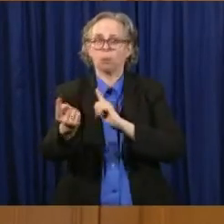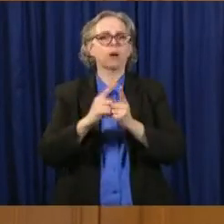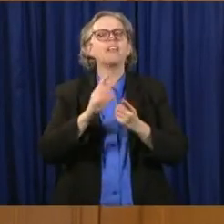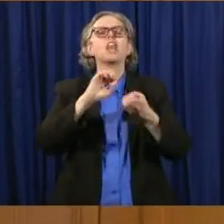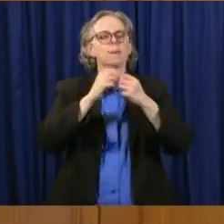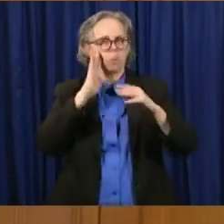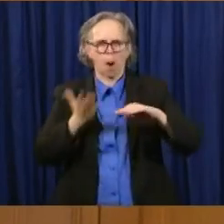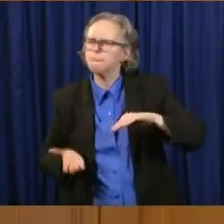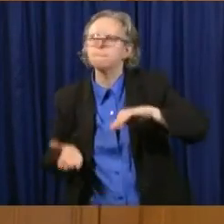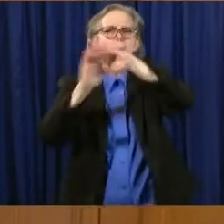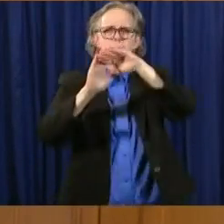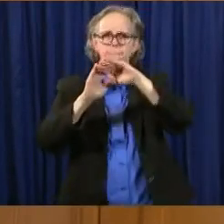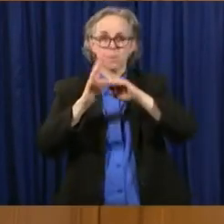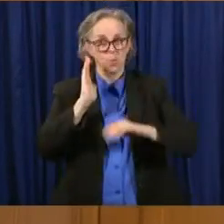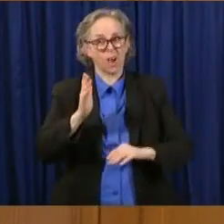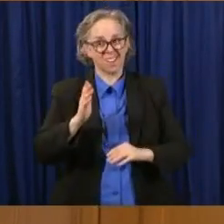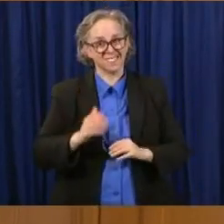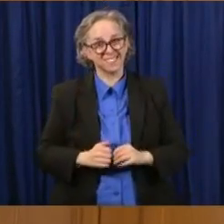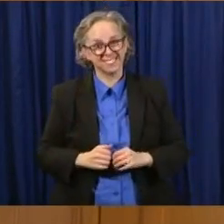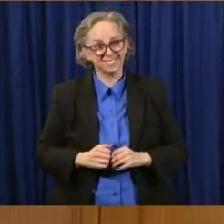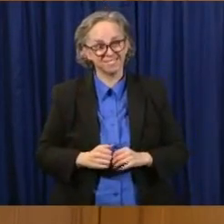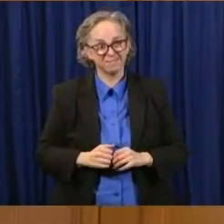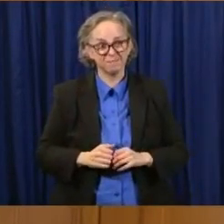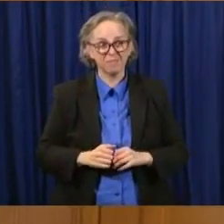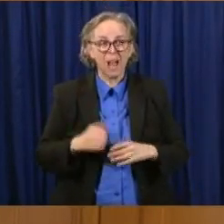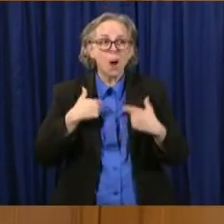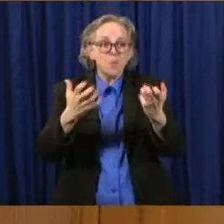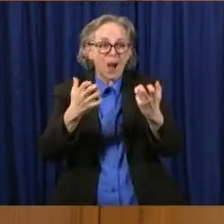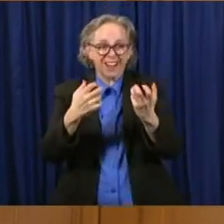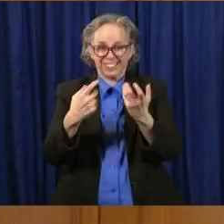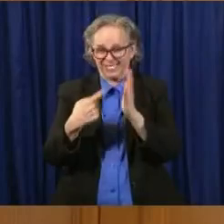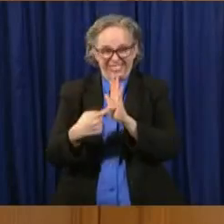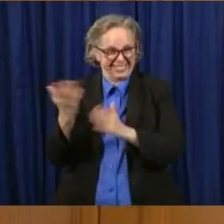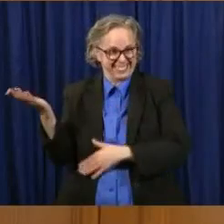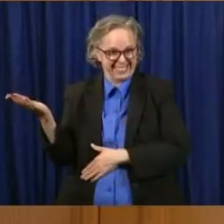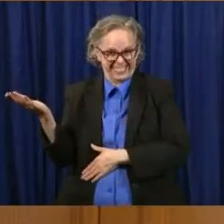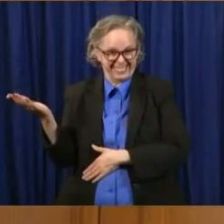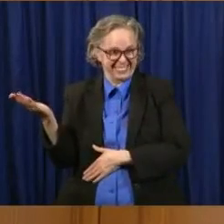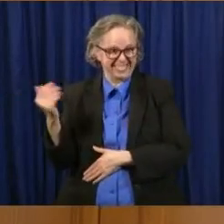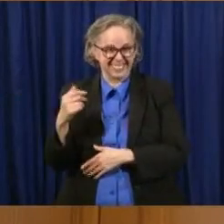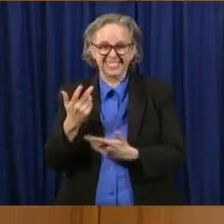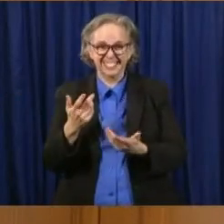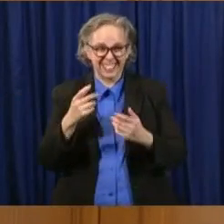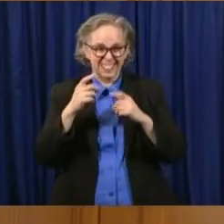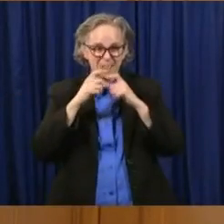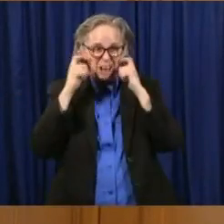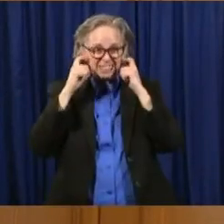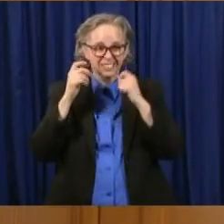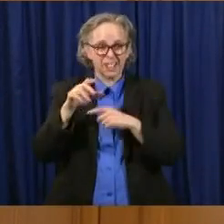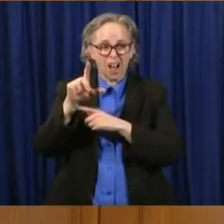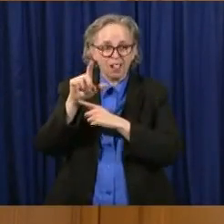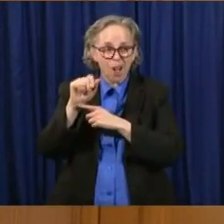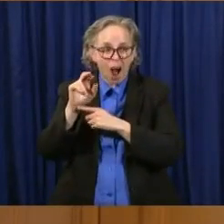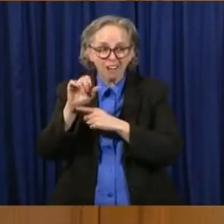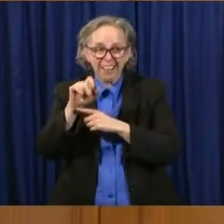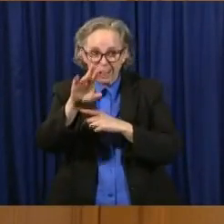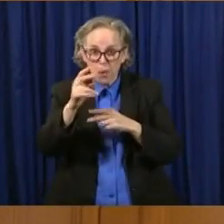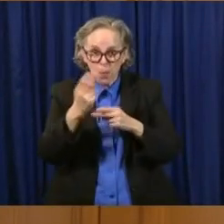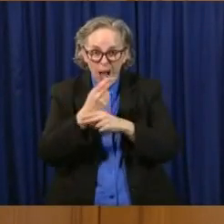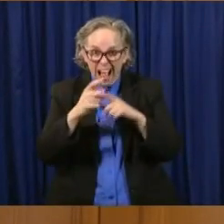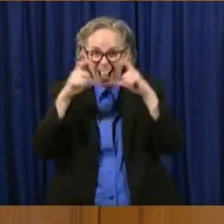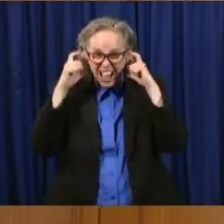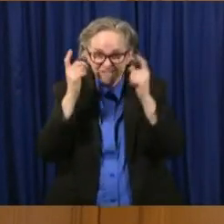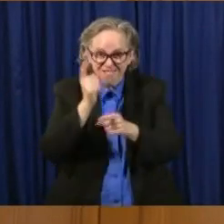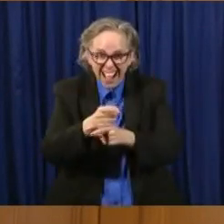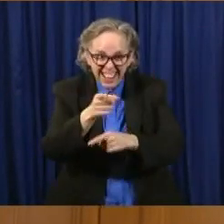day I'm going to be really annoying now, and talk about what you're wearing right now, Laura. Um, you know, I, that all of us are,